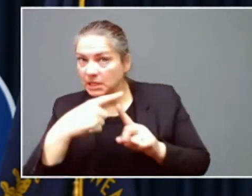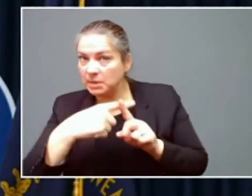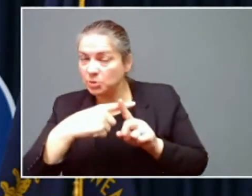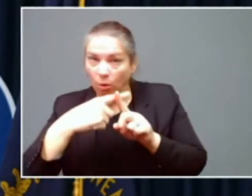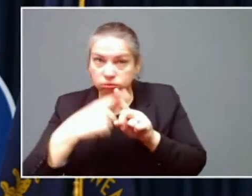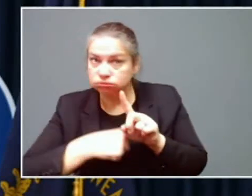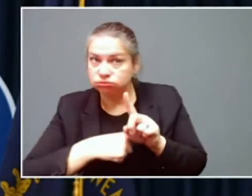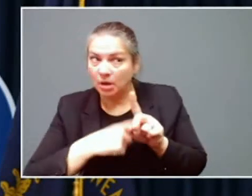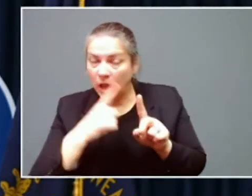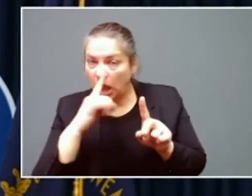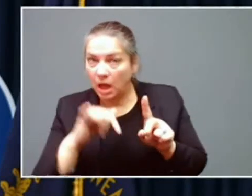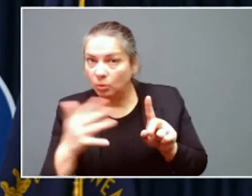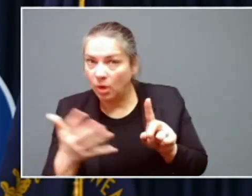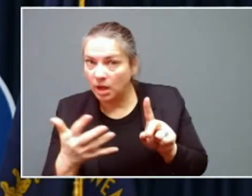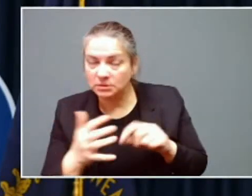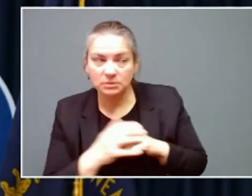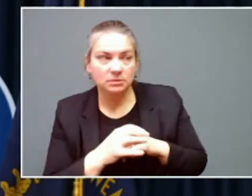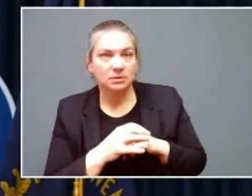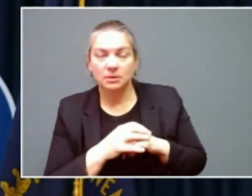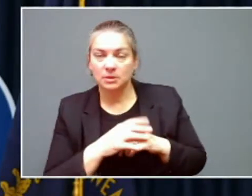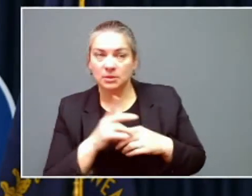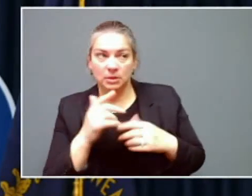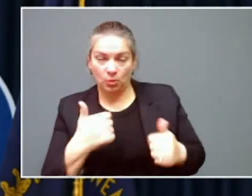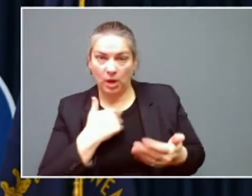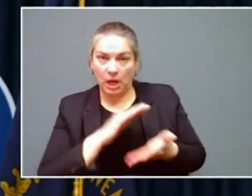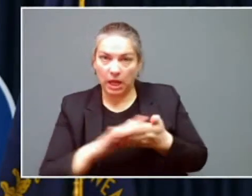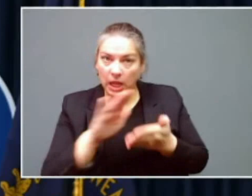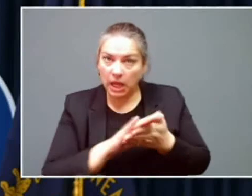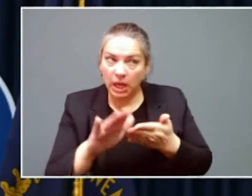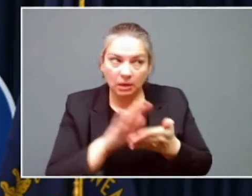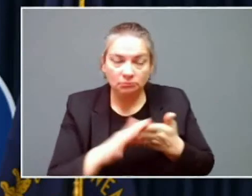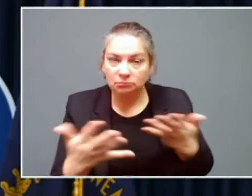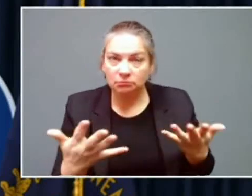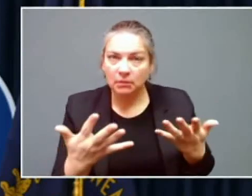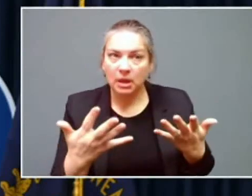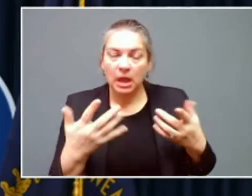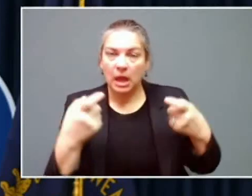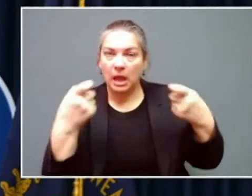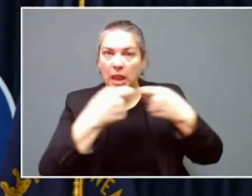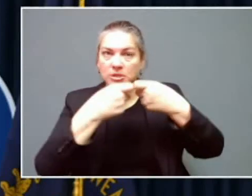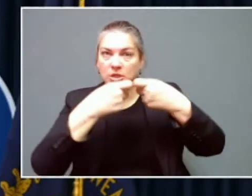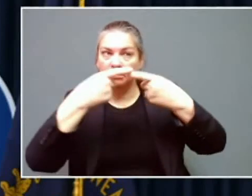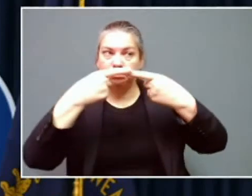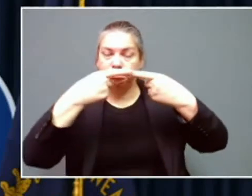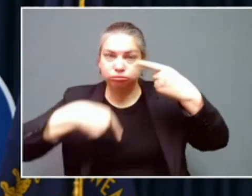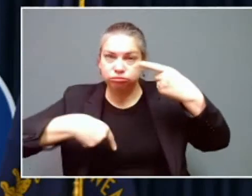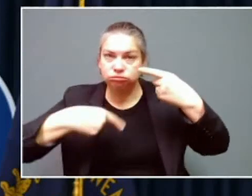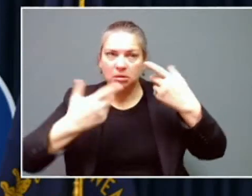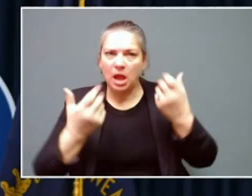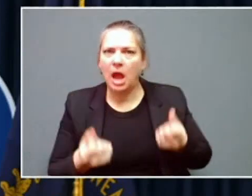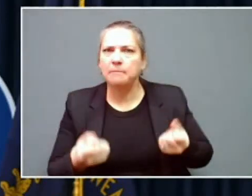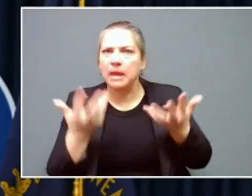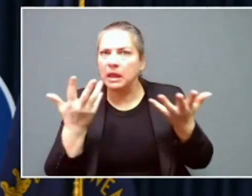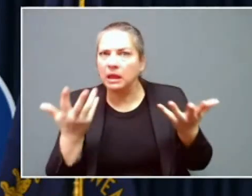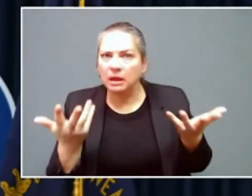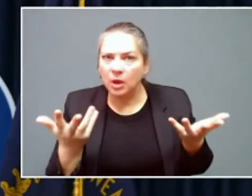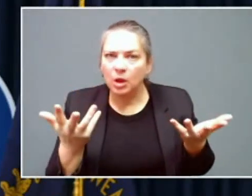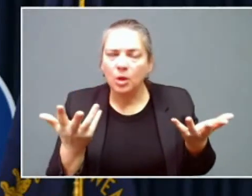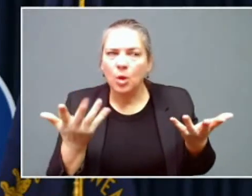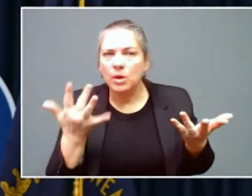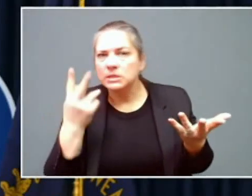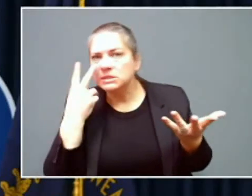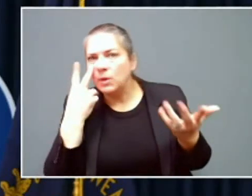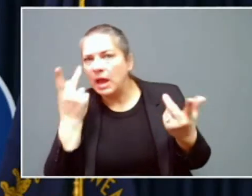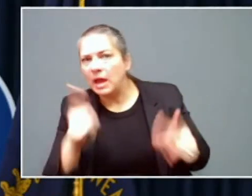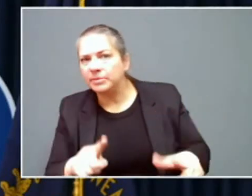and ultimately clear those roadways? How many power lines do we have down? So, you know, if this hits